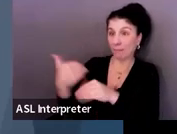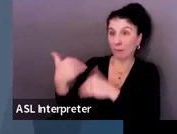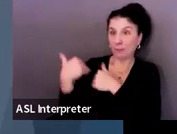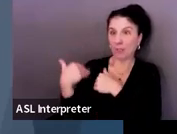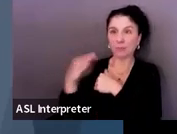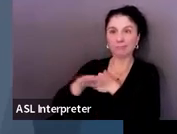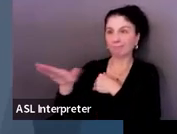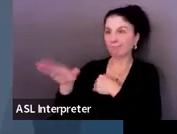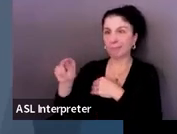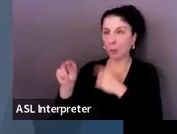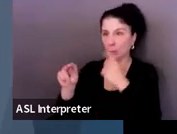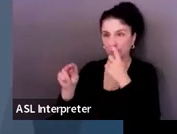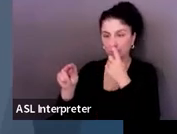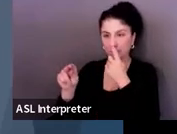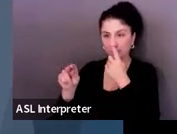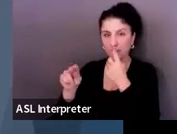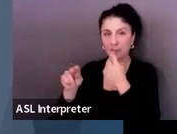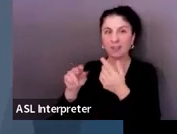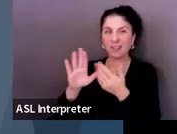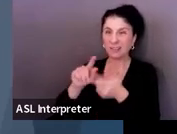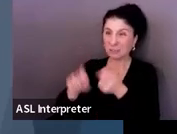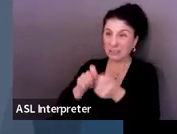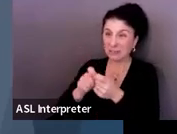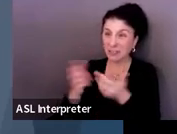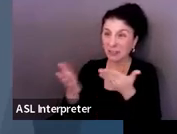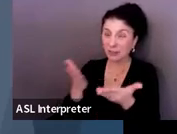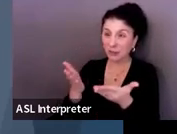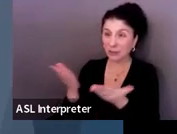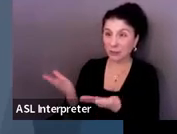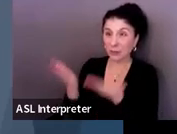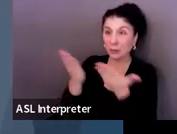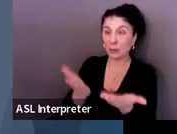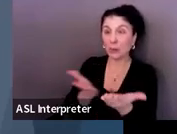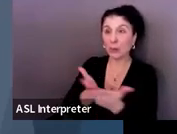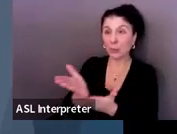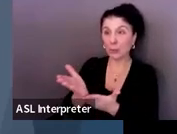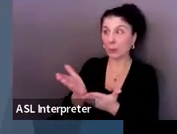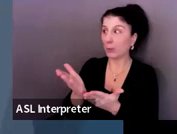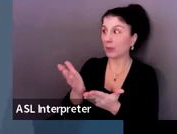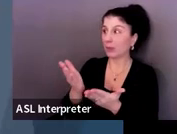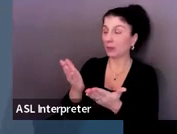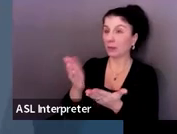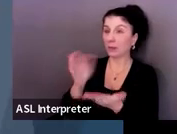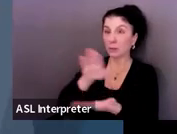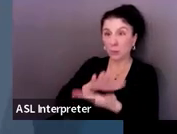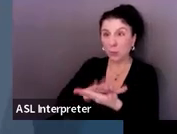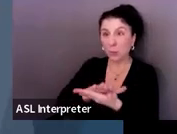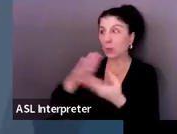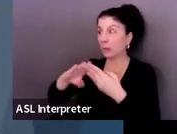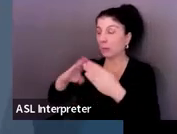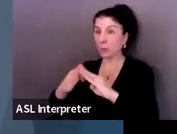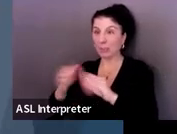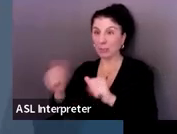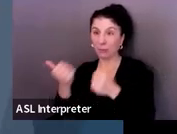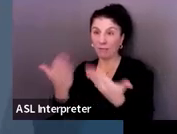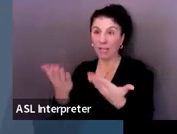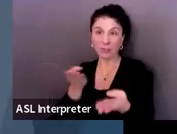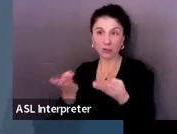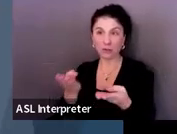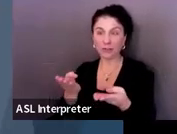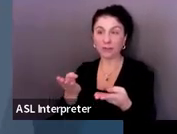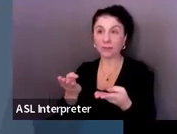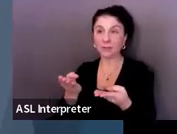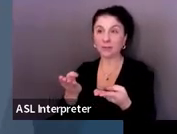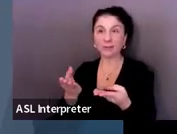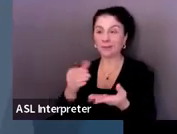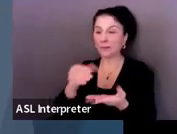these really are services provided by the adults in the school and in the community. So these are not things that the